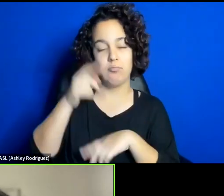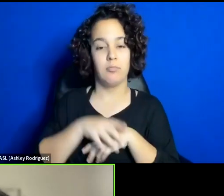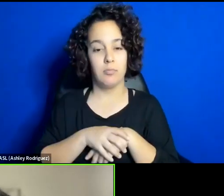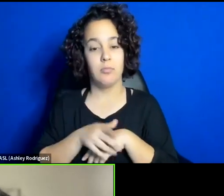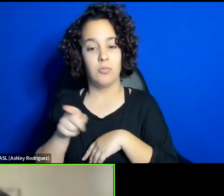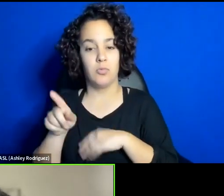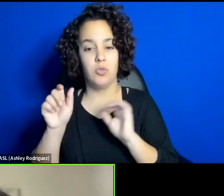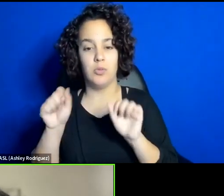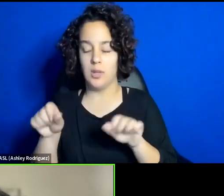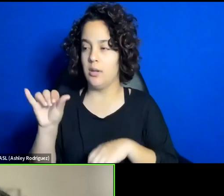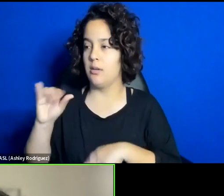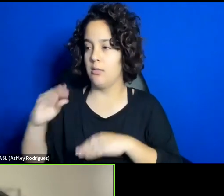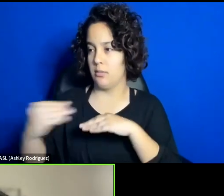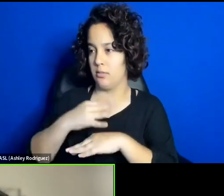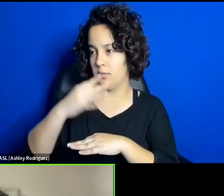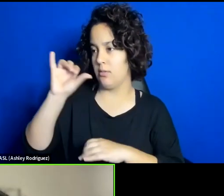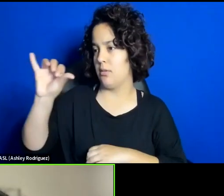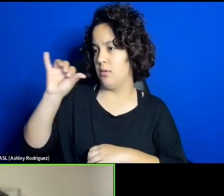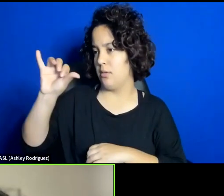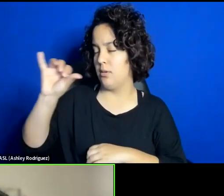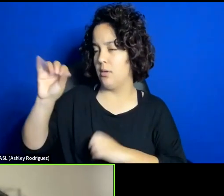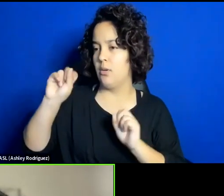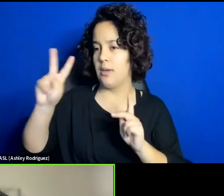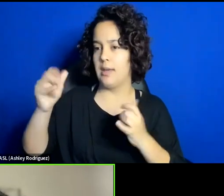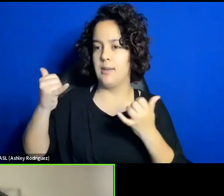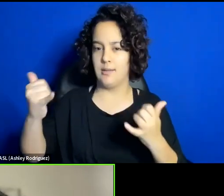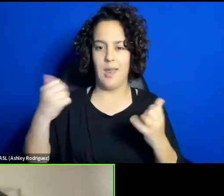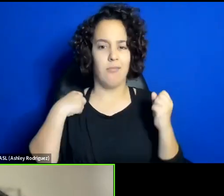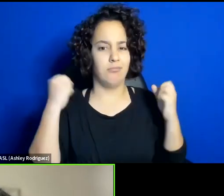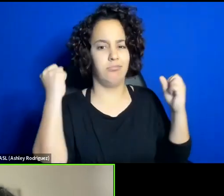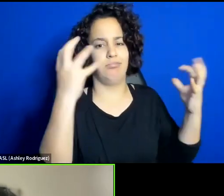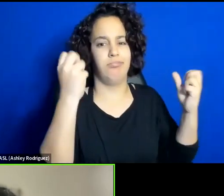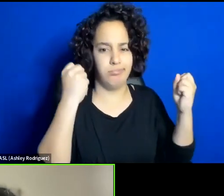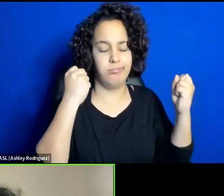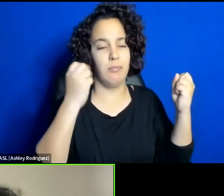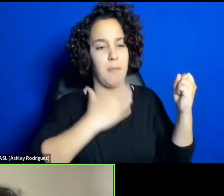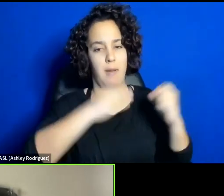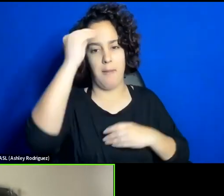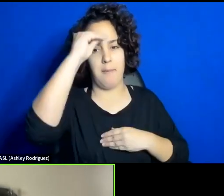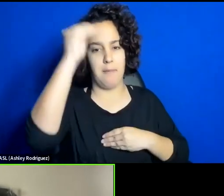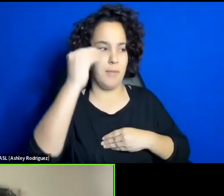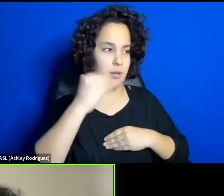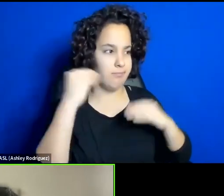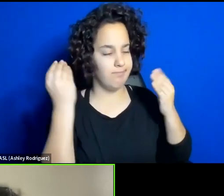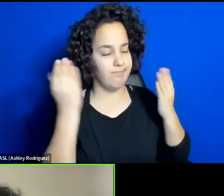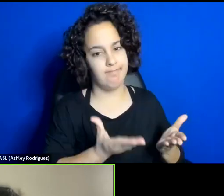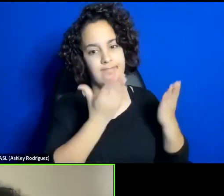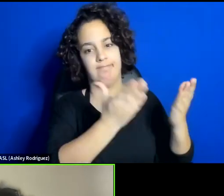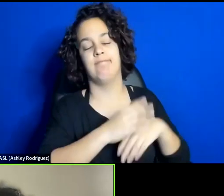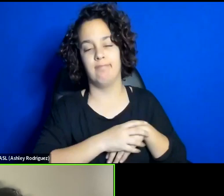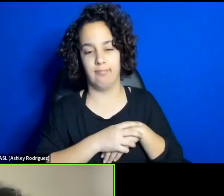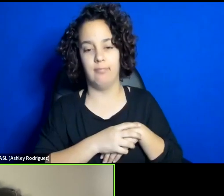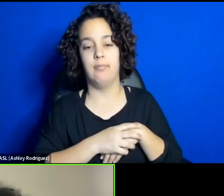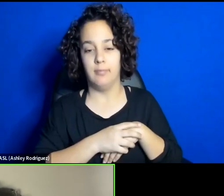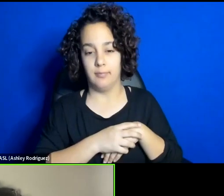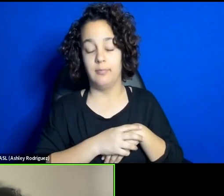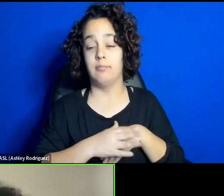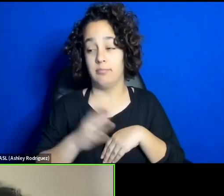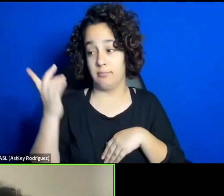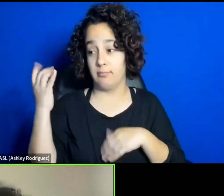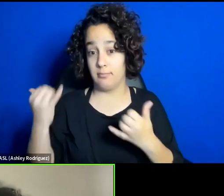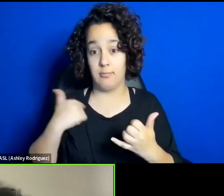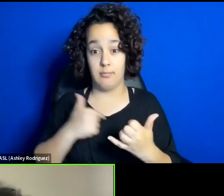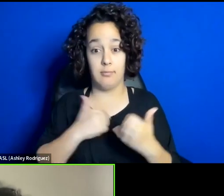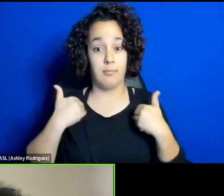able to make a collective, to make a community of protesters, community of people